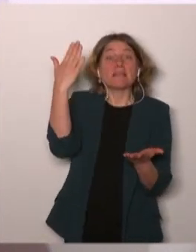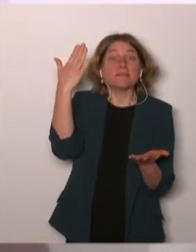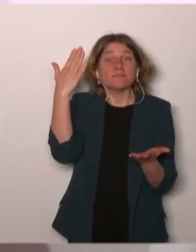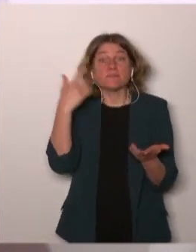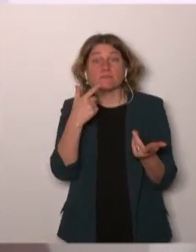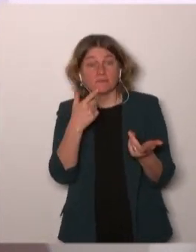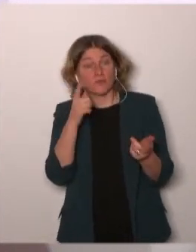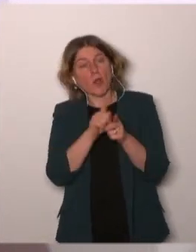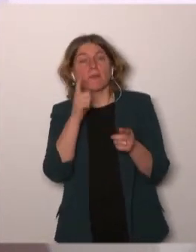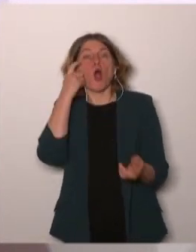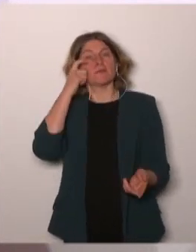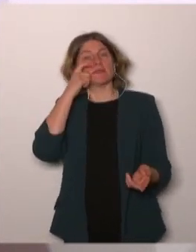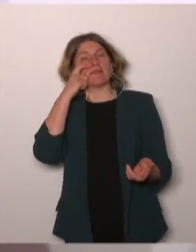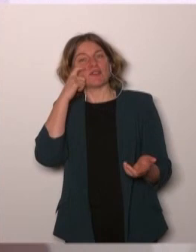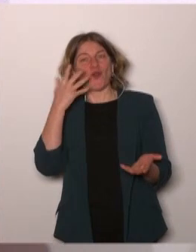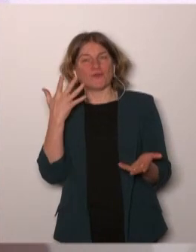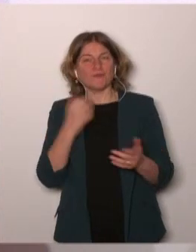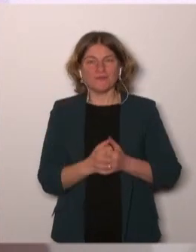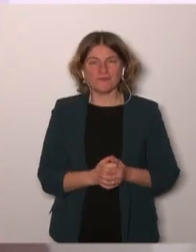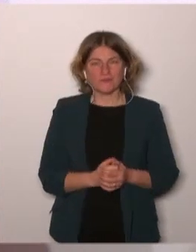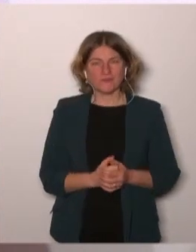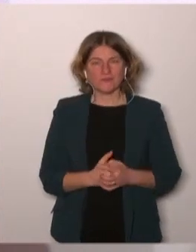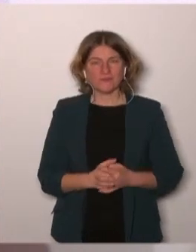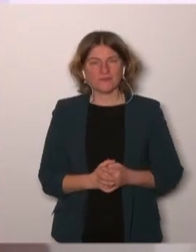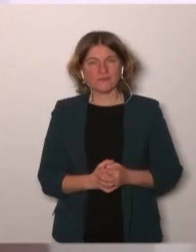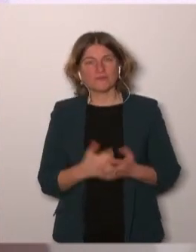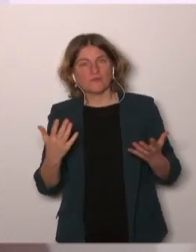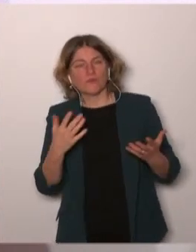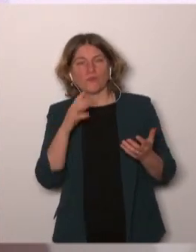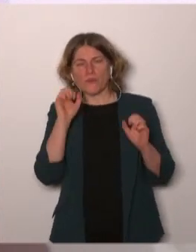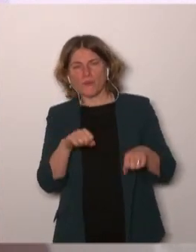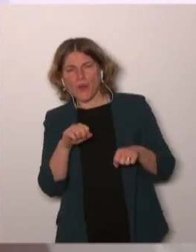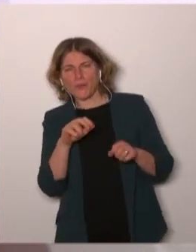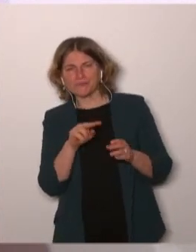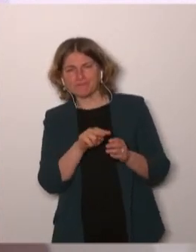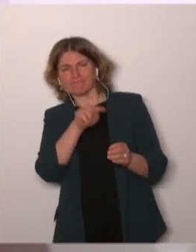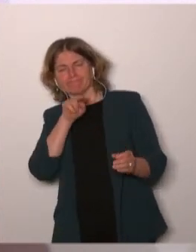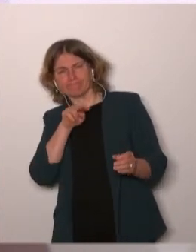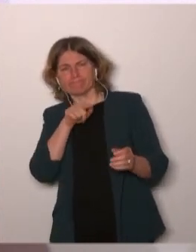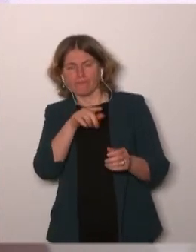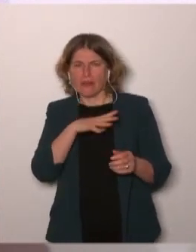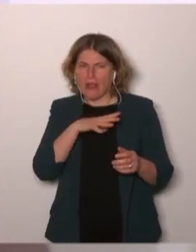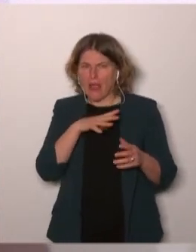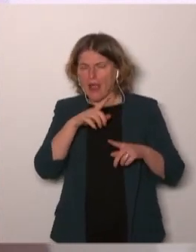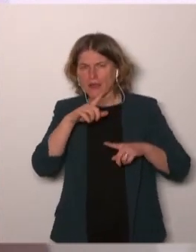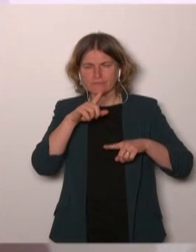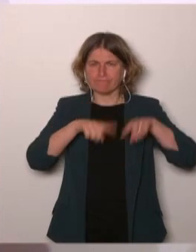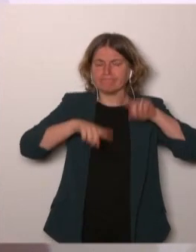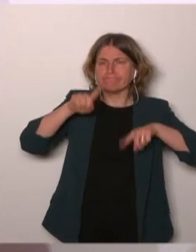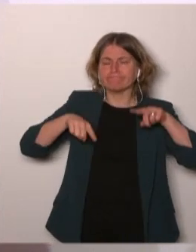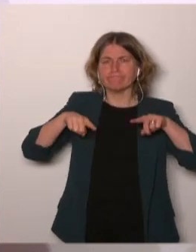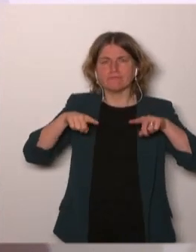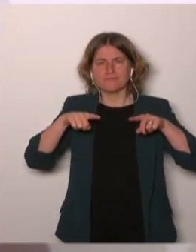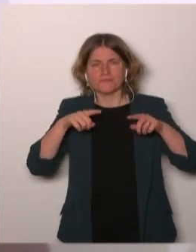want to see if in the real life there is more toxicity or less it's completely different that if you want